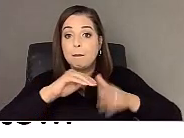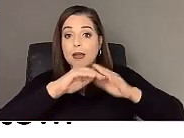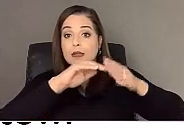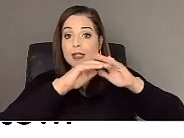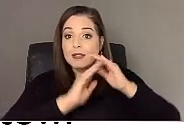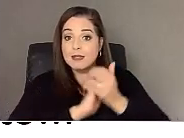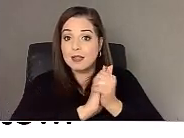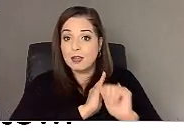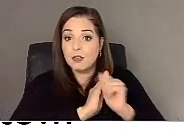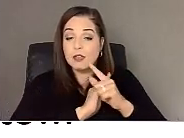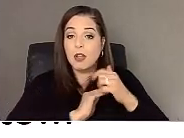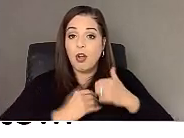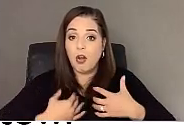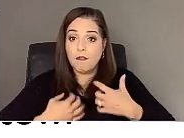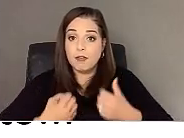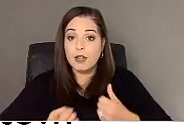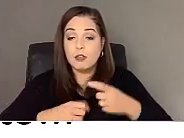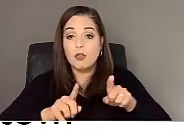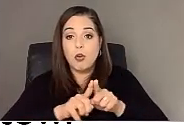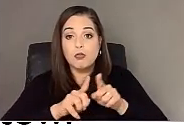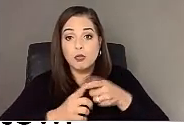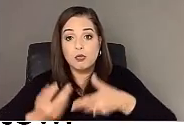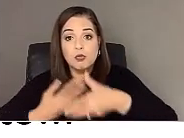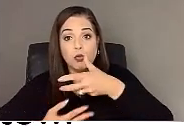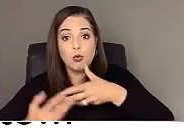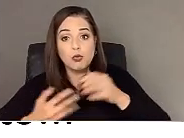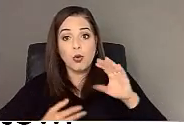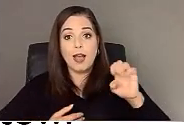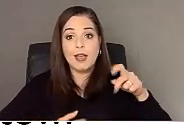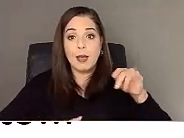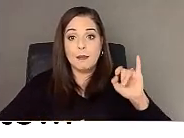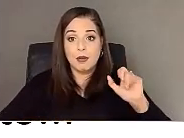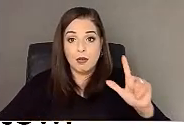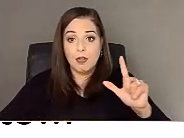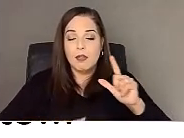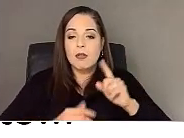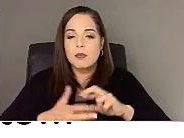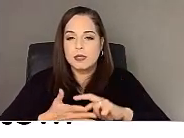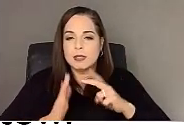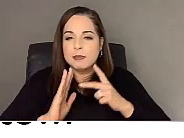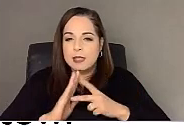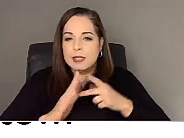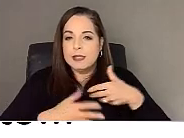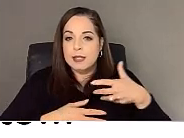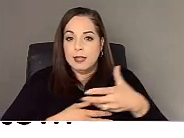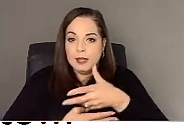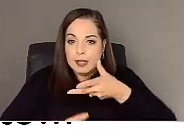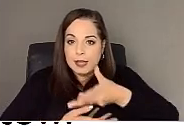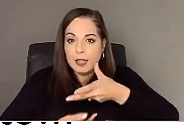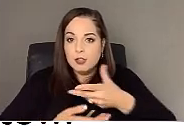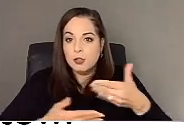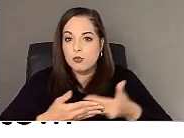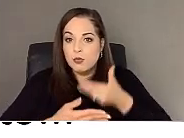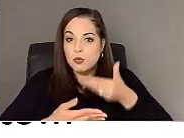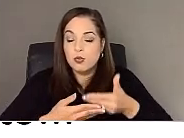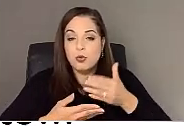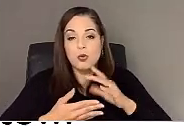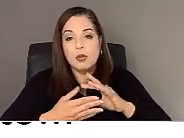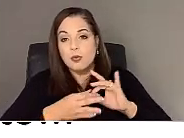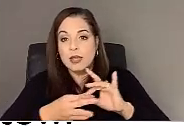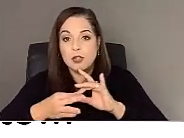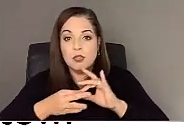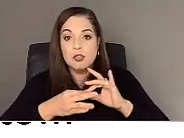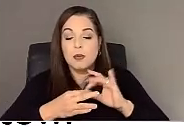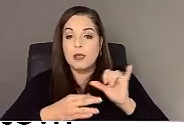and also social capital through new relationships that have led to a number of other types of, uh, assets or capitals such as